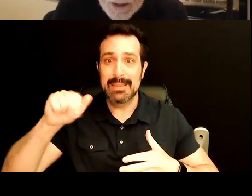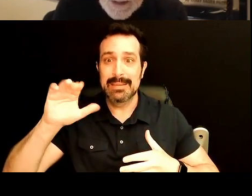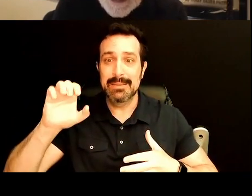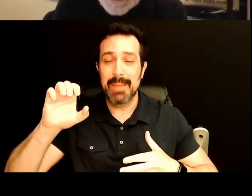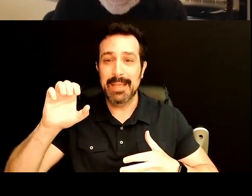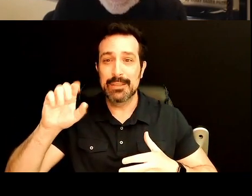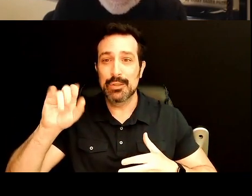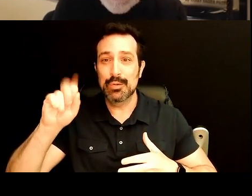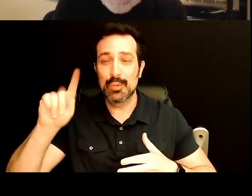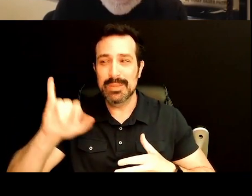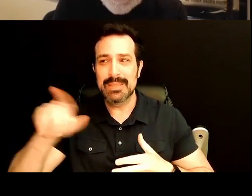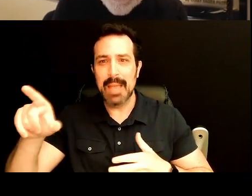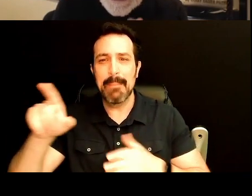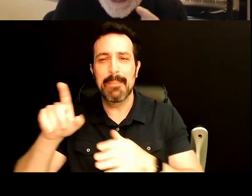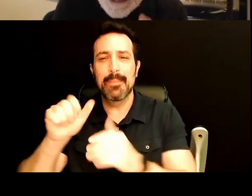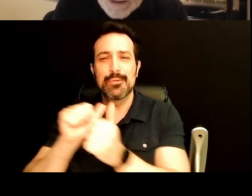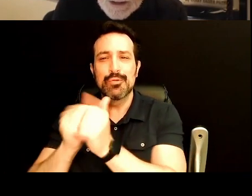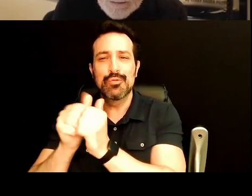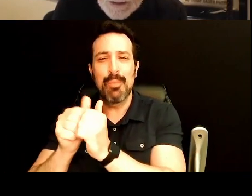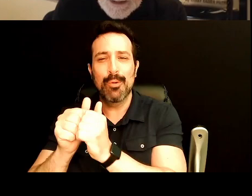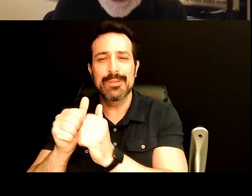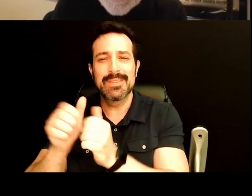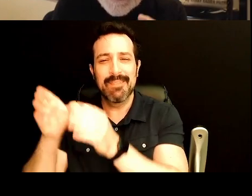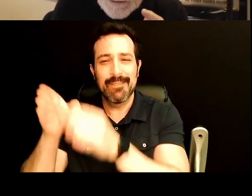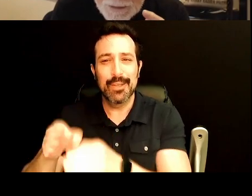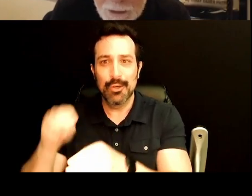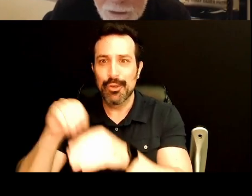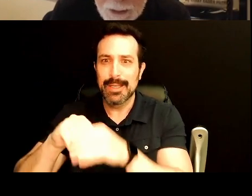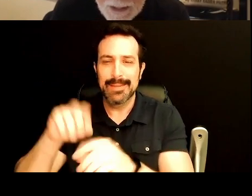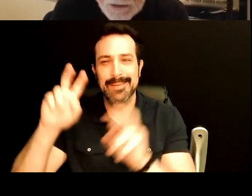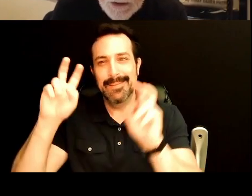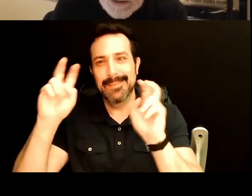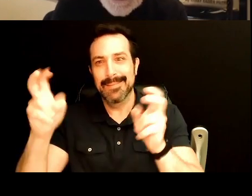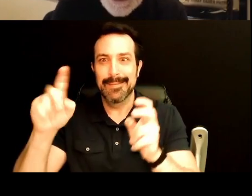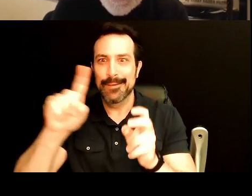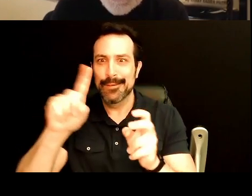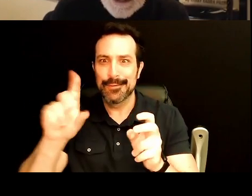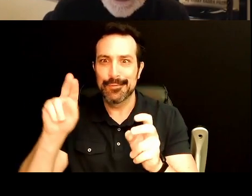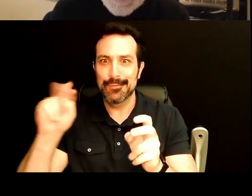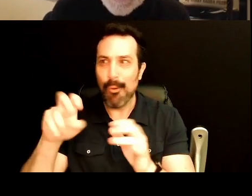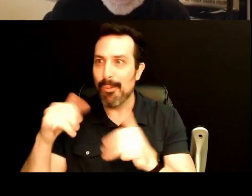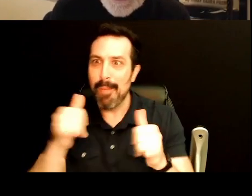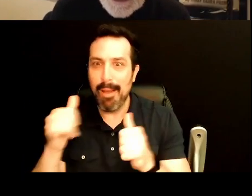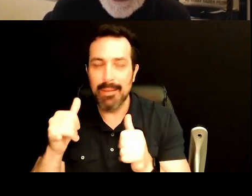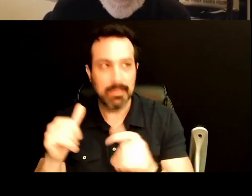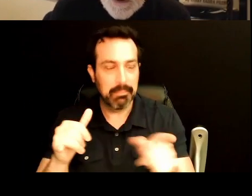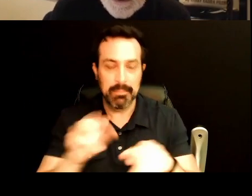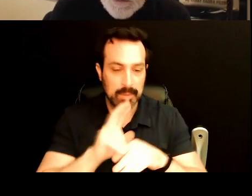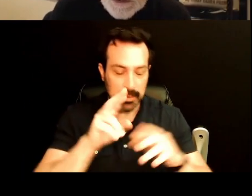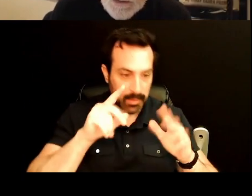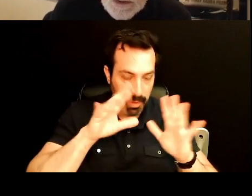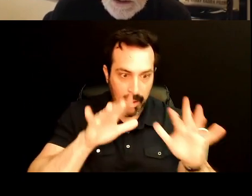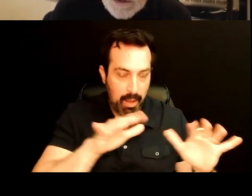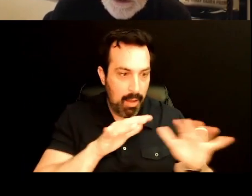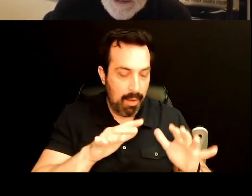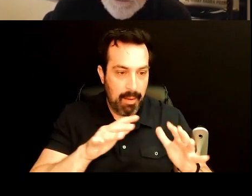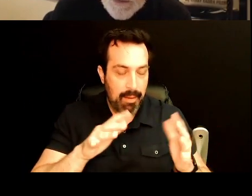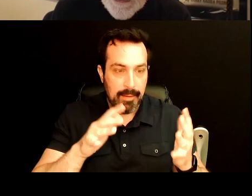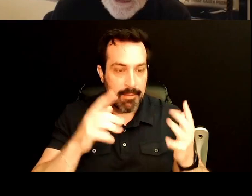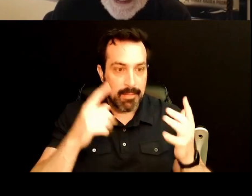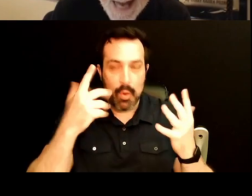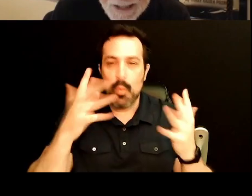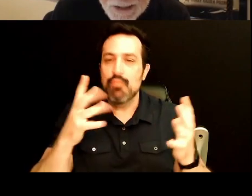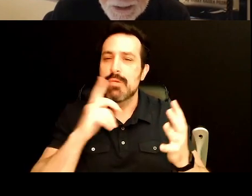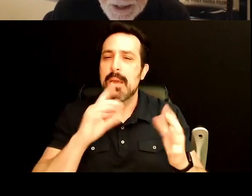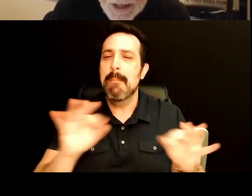in the zone, like unbelievable. That's how we need to be. These astronauts are really critically important. We don't want to load them